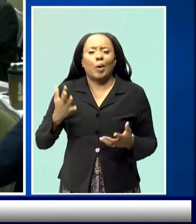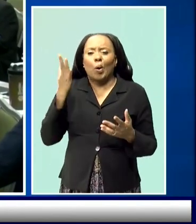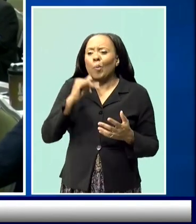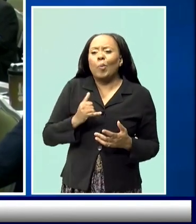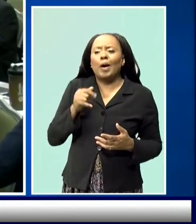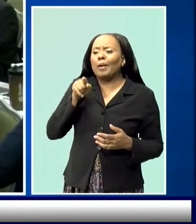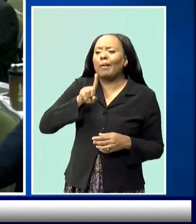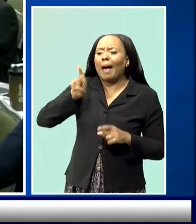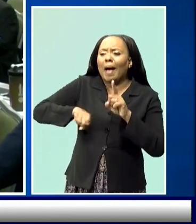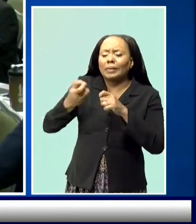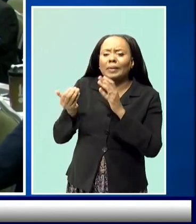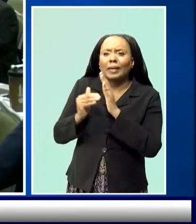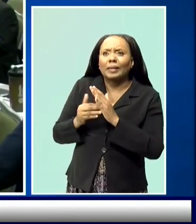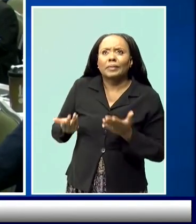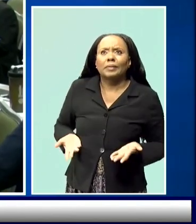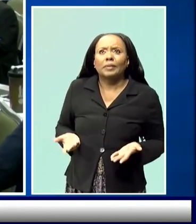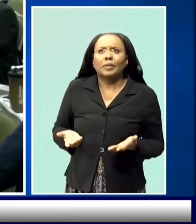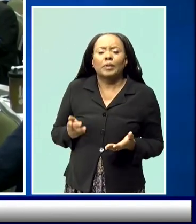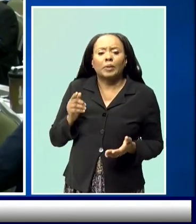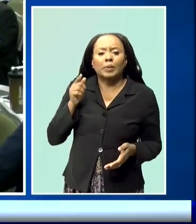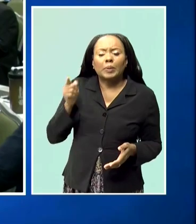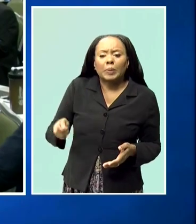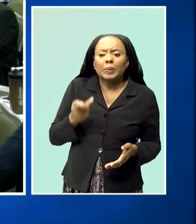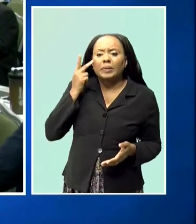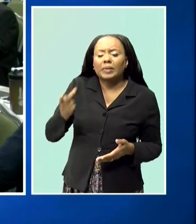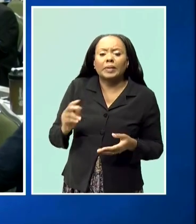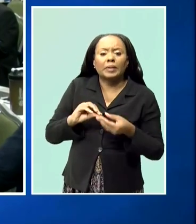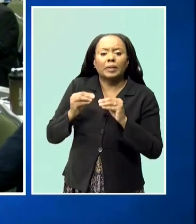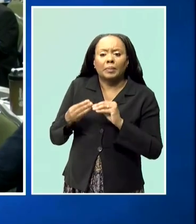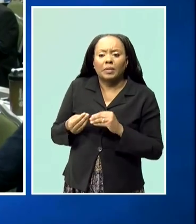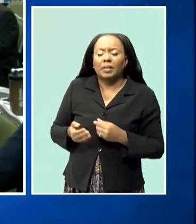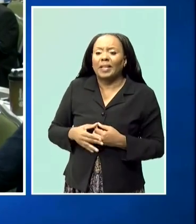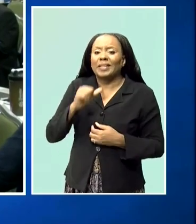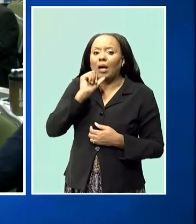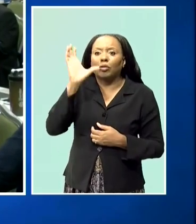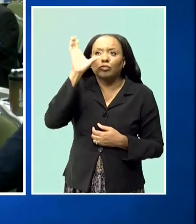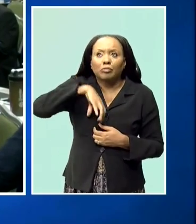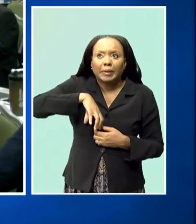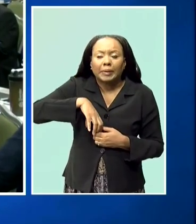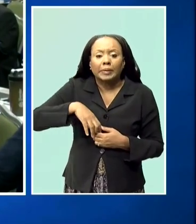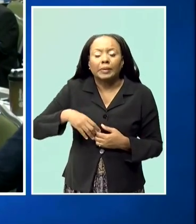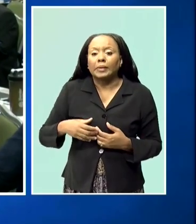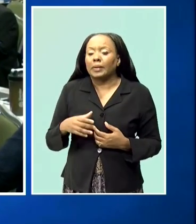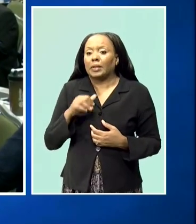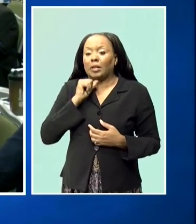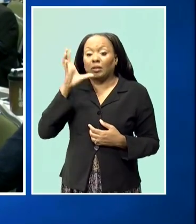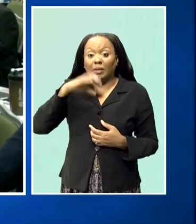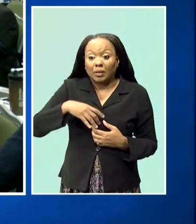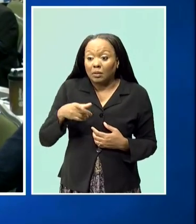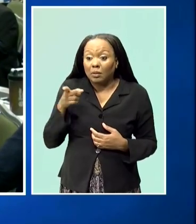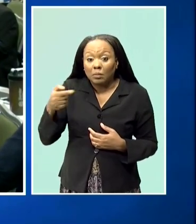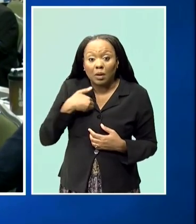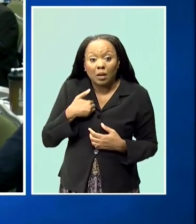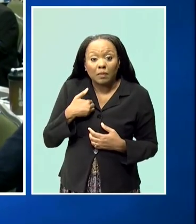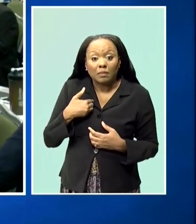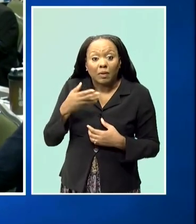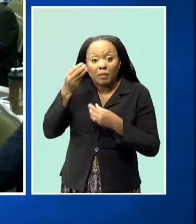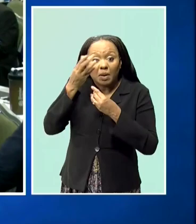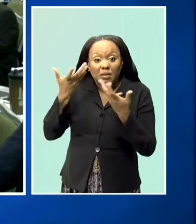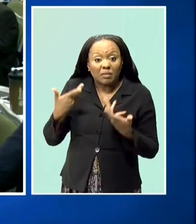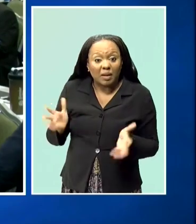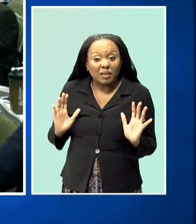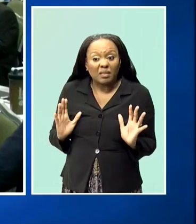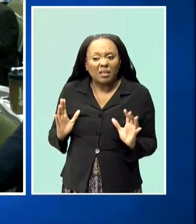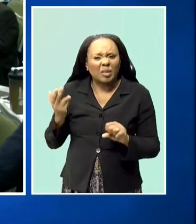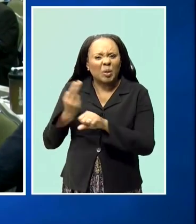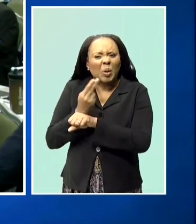You've just gotten figures, which shows that it's not extremely abnormal. If you have the information that you've garnered,